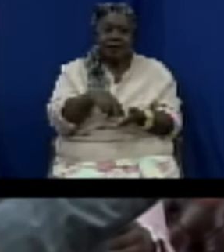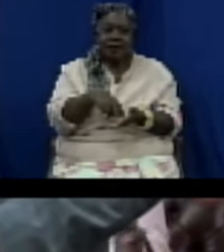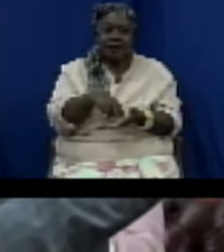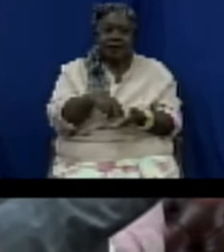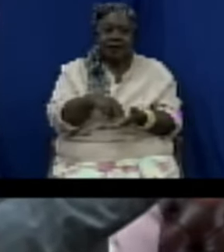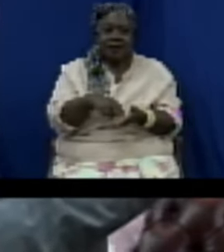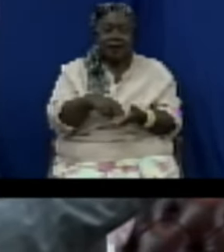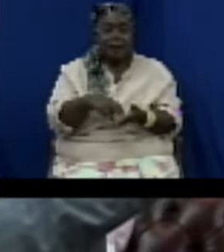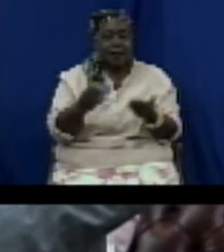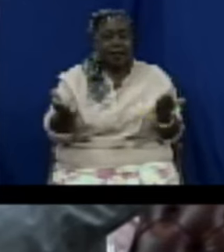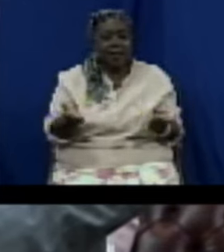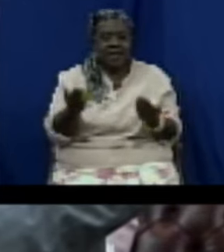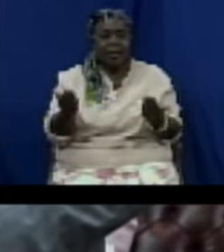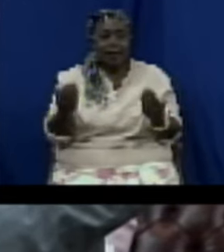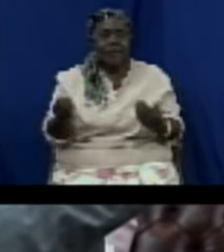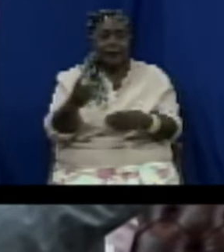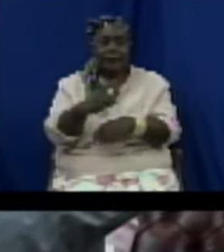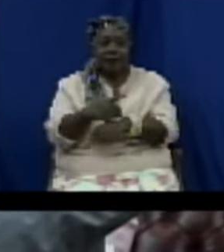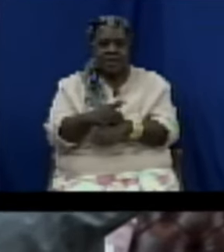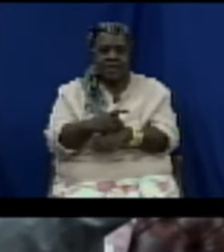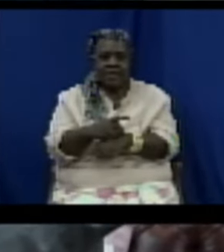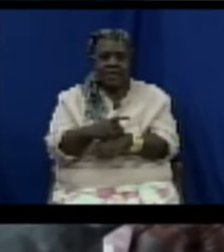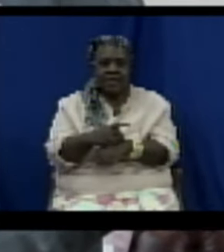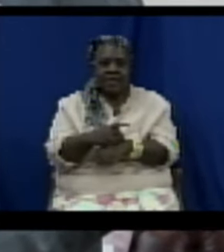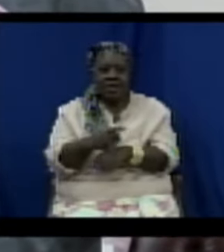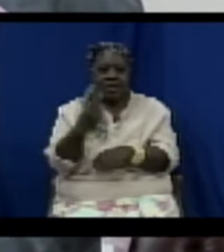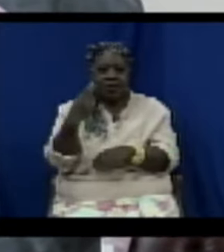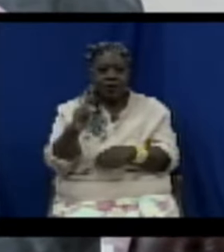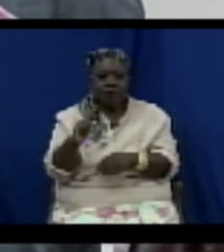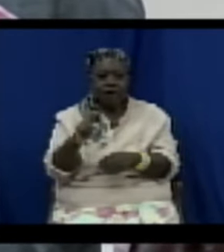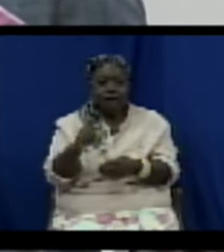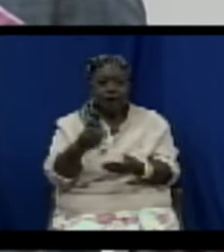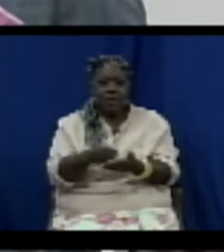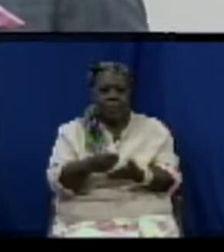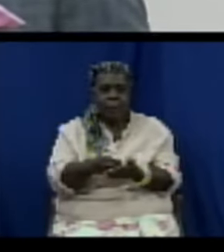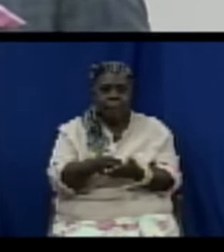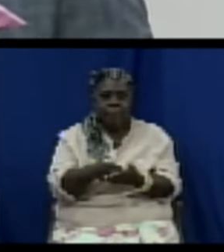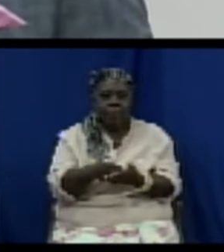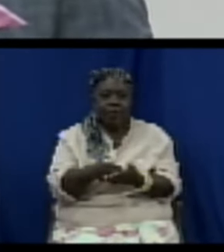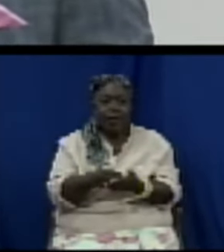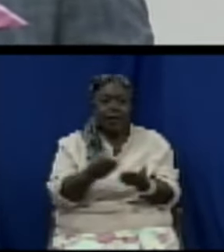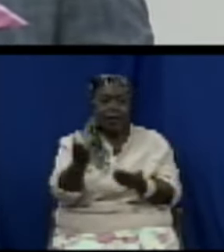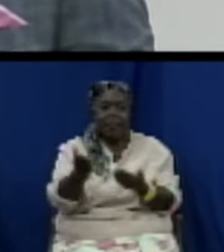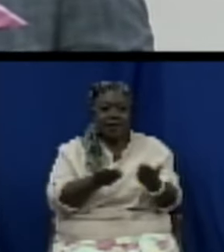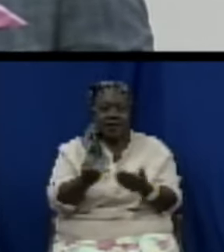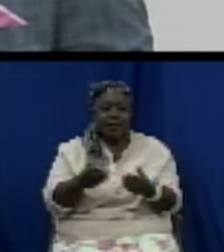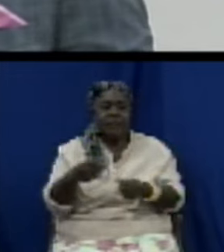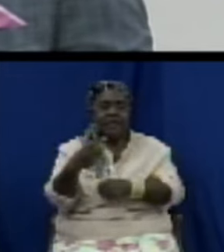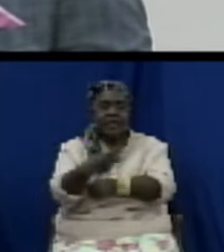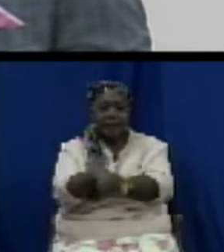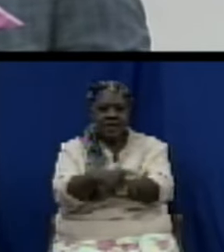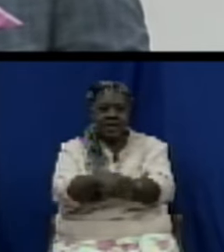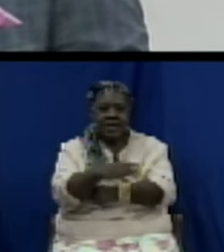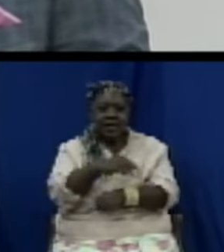honorable house, the Financial Services Regulatory Commission of St. Christopher Nevis.